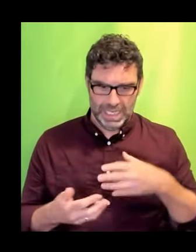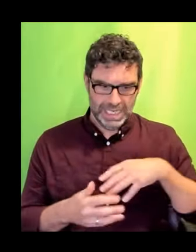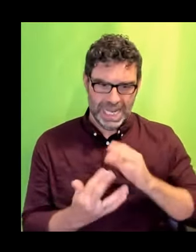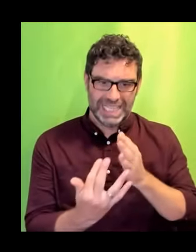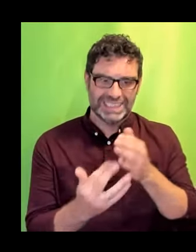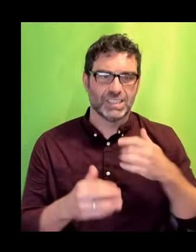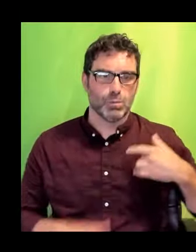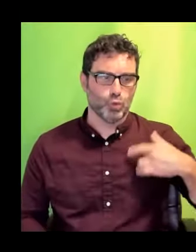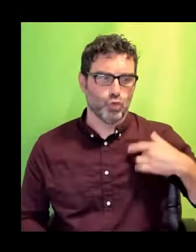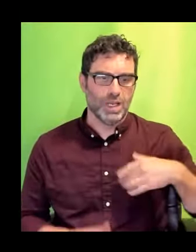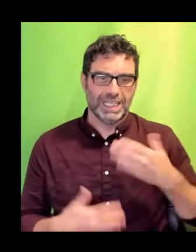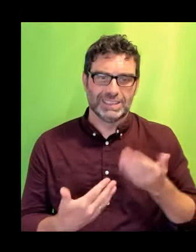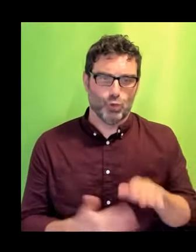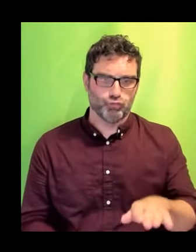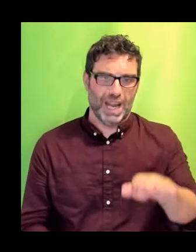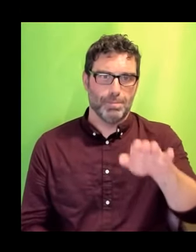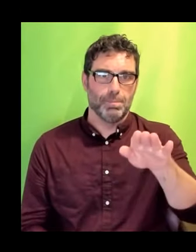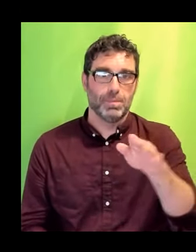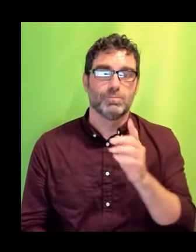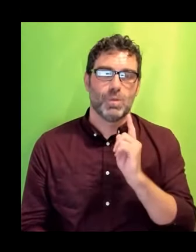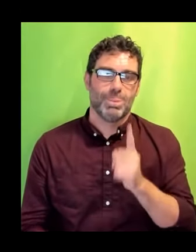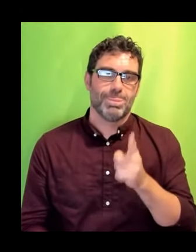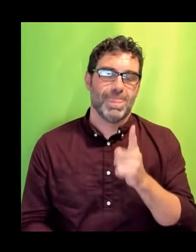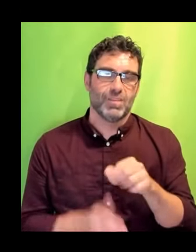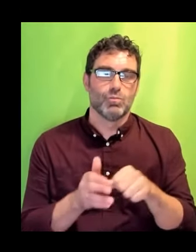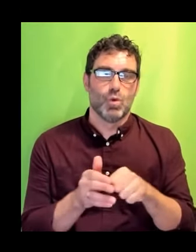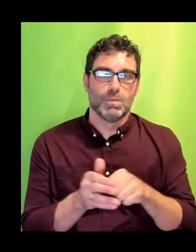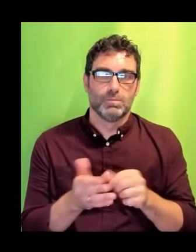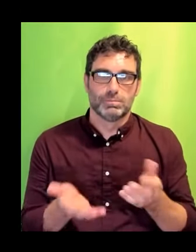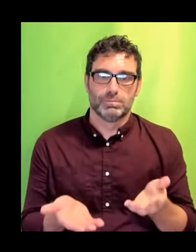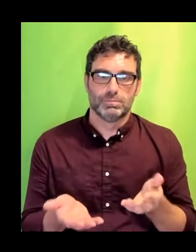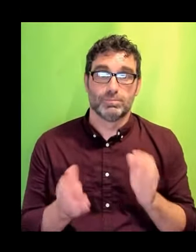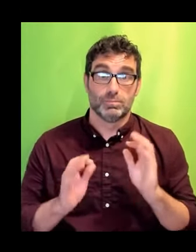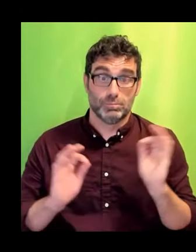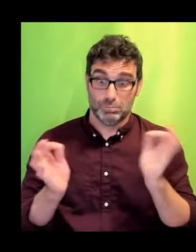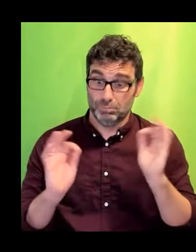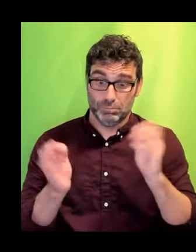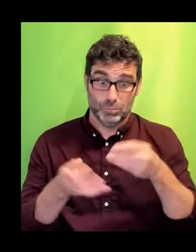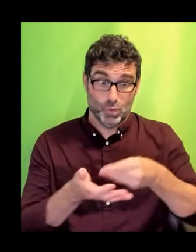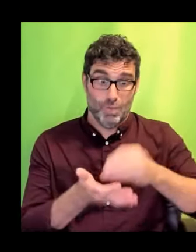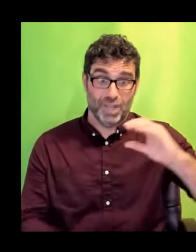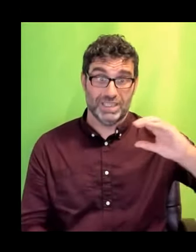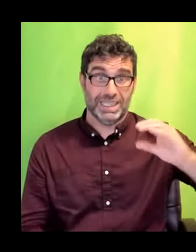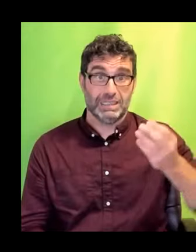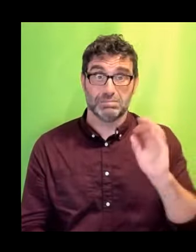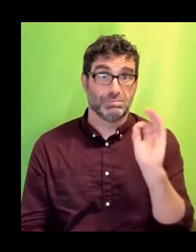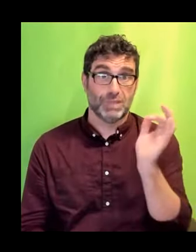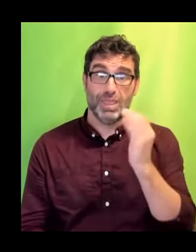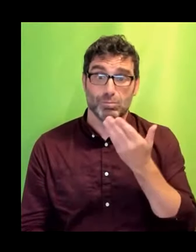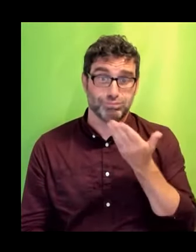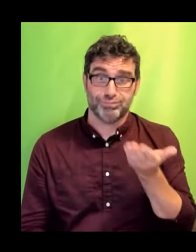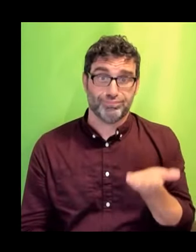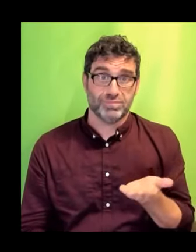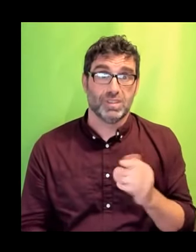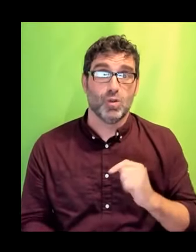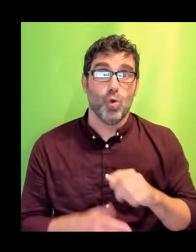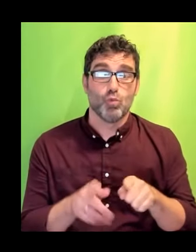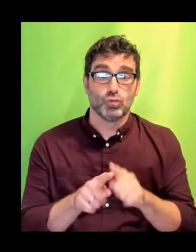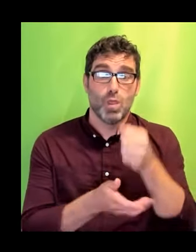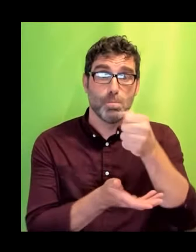problem. With no funding pool available and the film budget tight she had nowhere to go to ask.